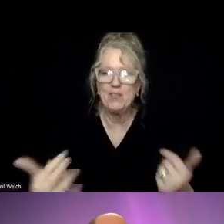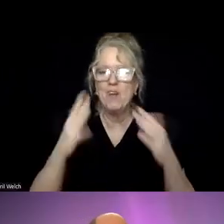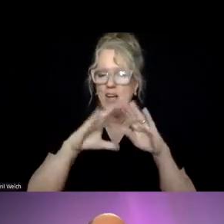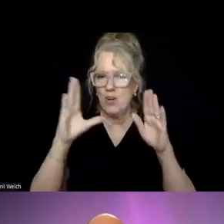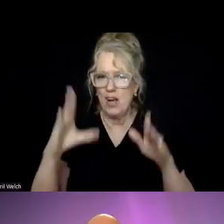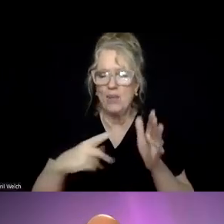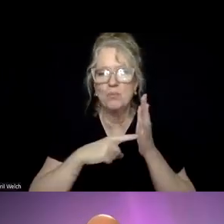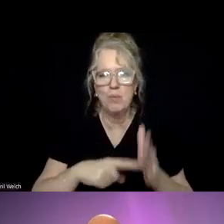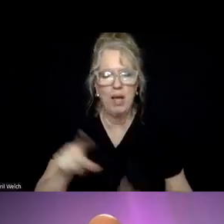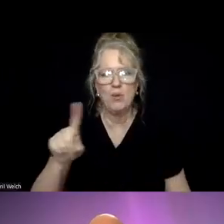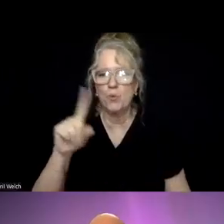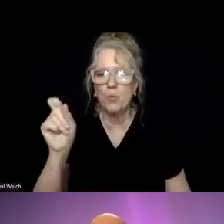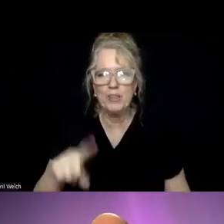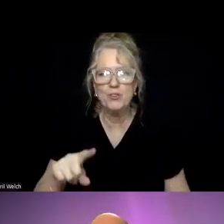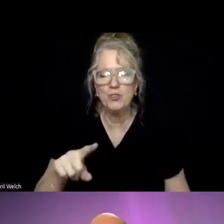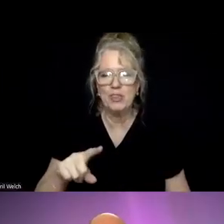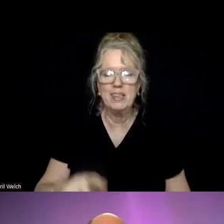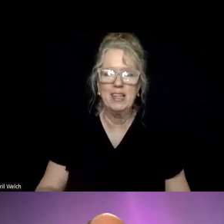question has been